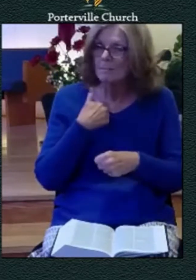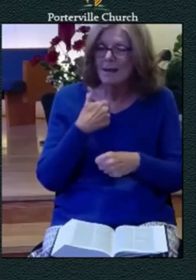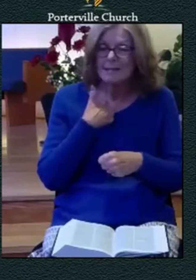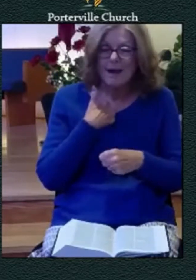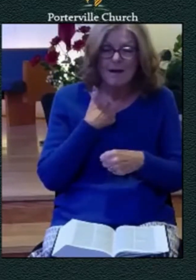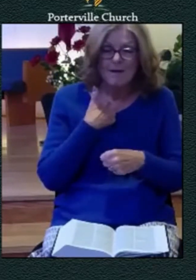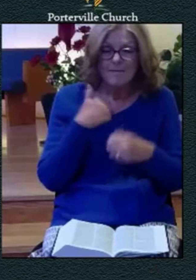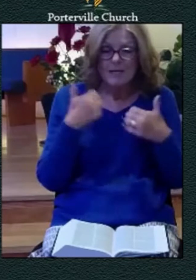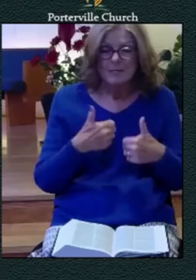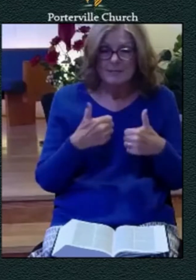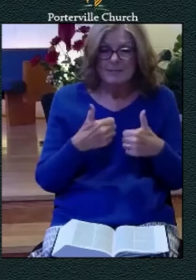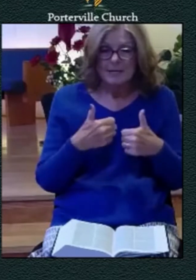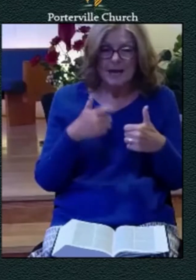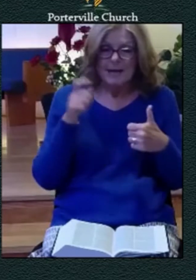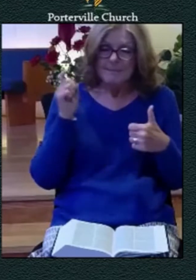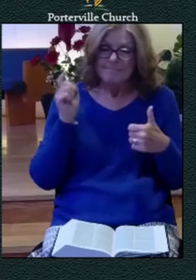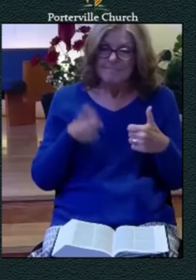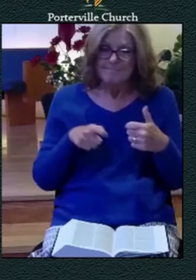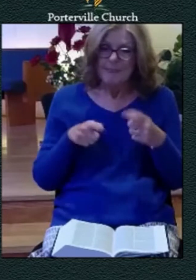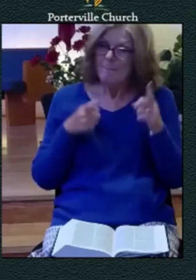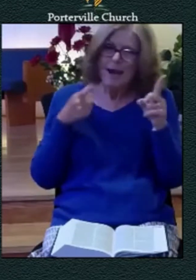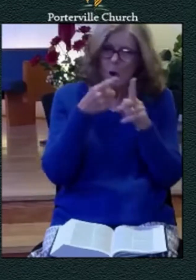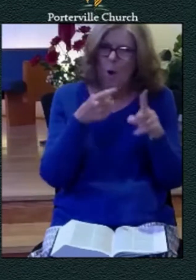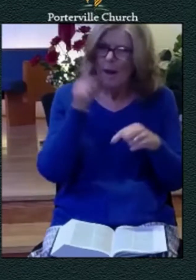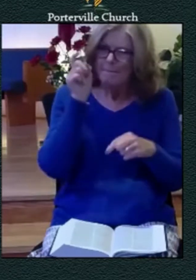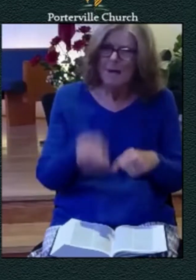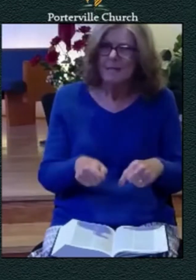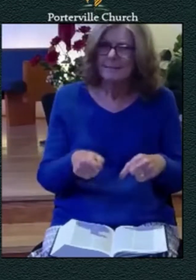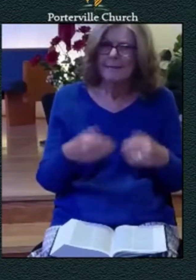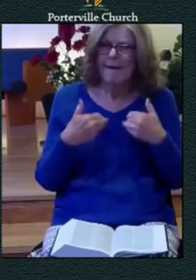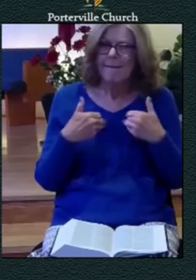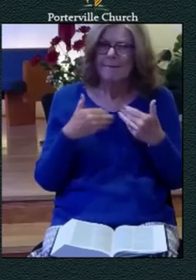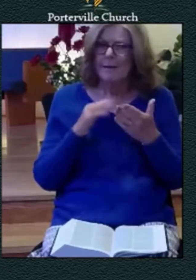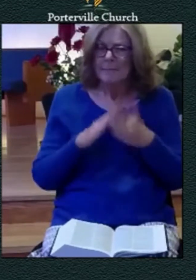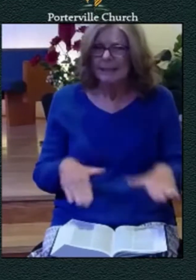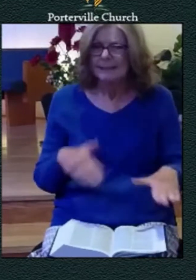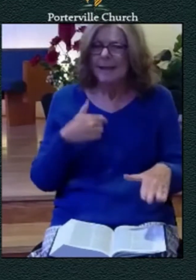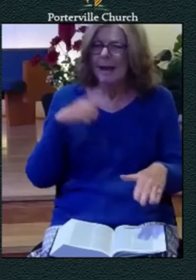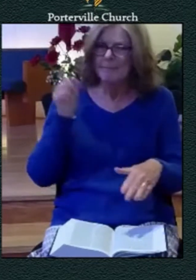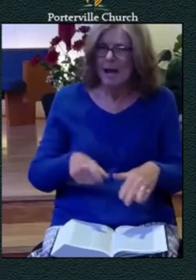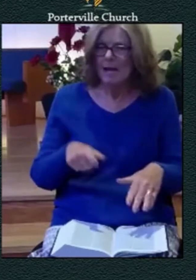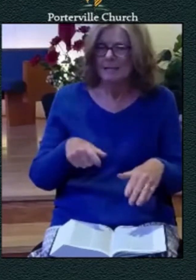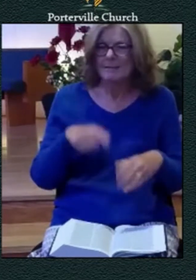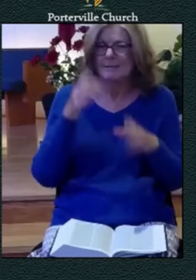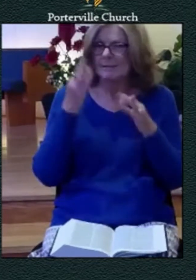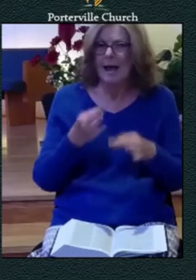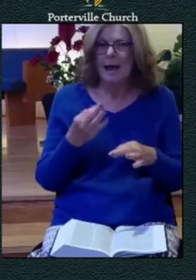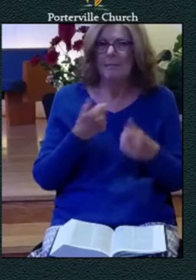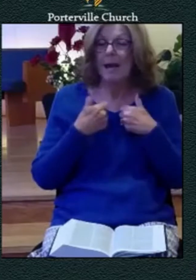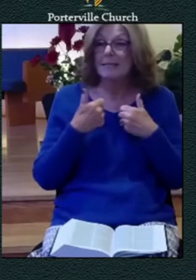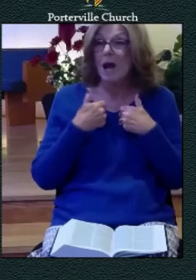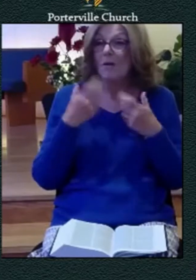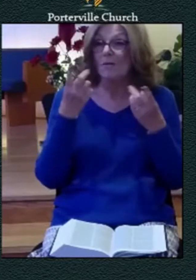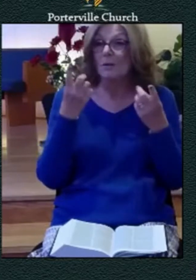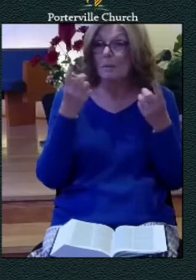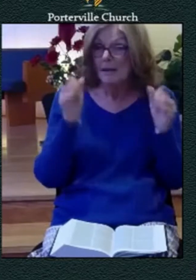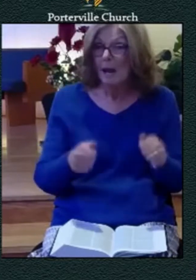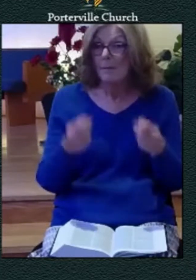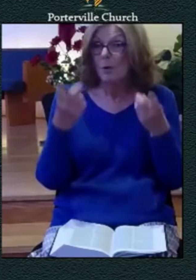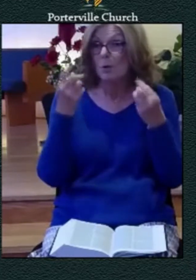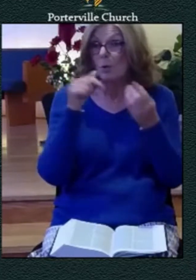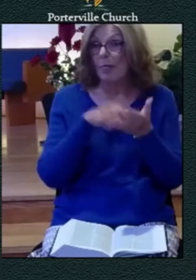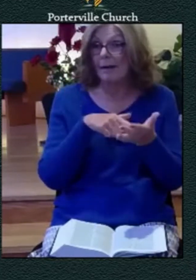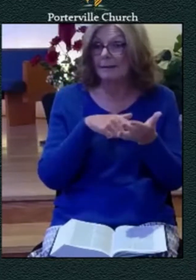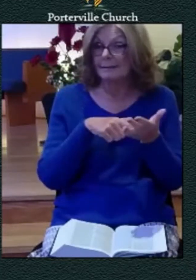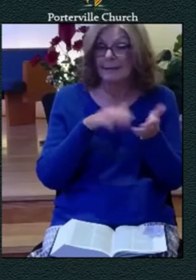accomplish this in the midst of my distress and difficult emotions and tendency to depression in the face of trouble and